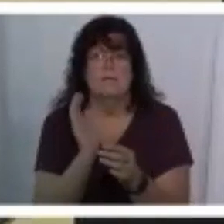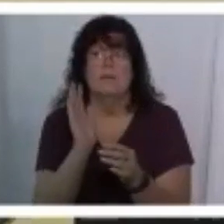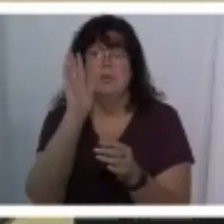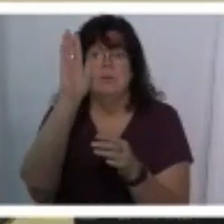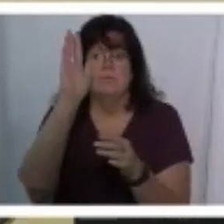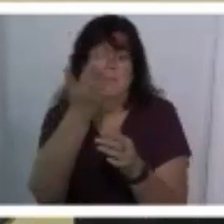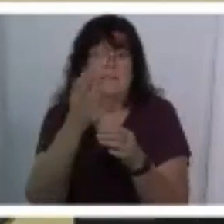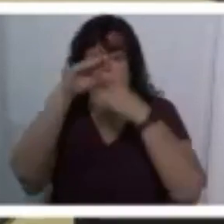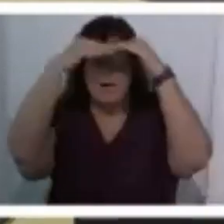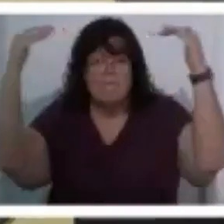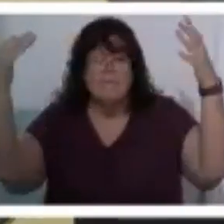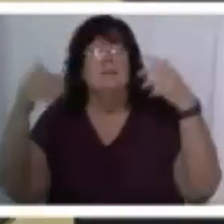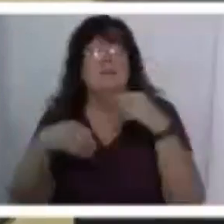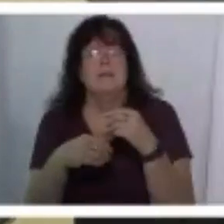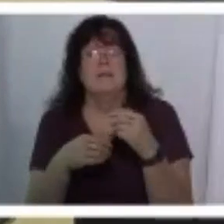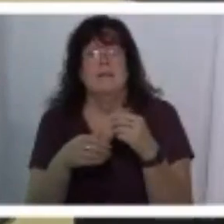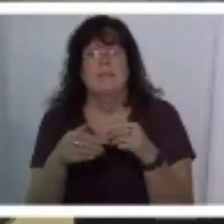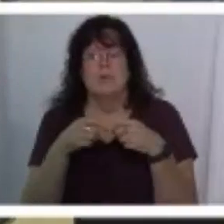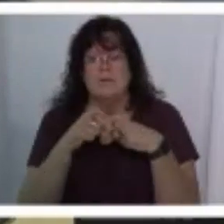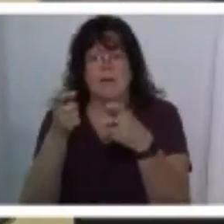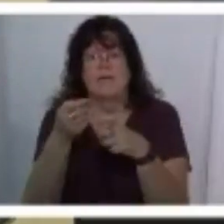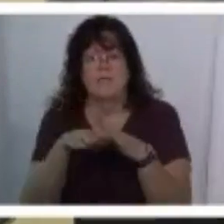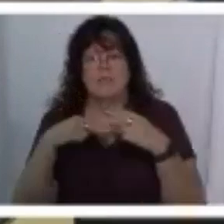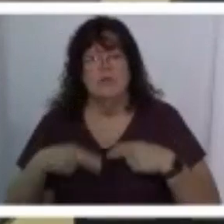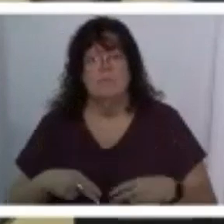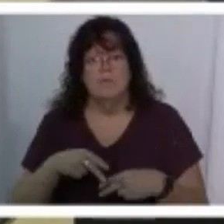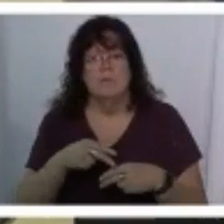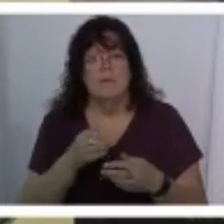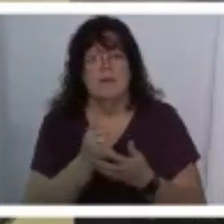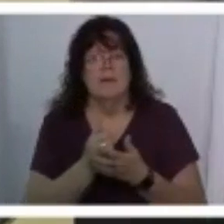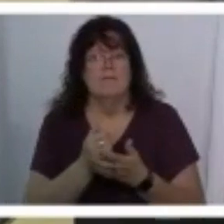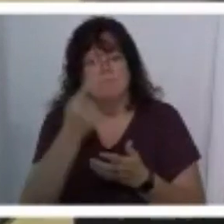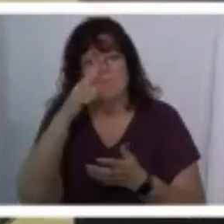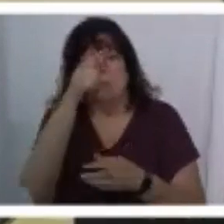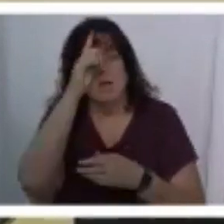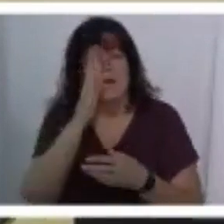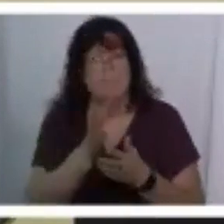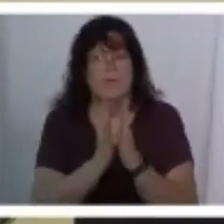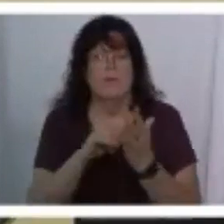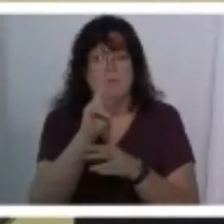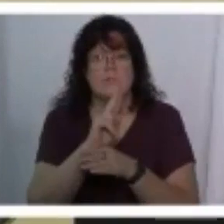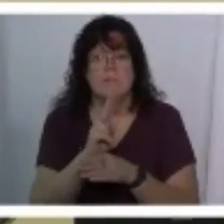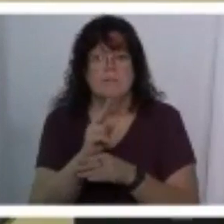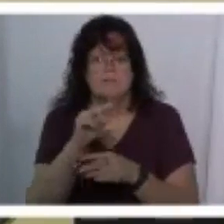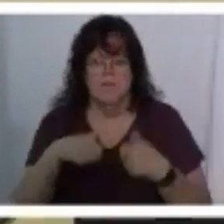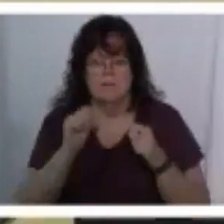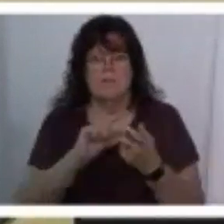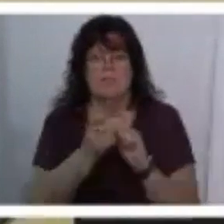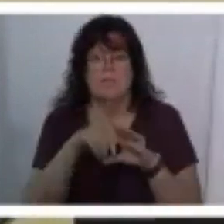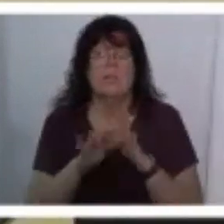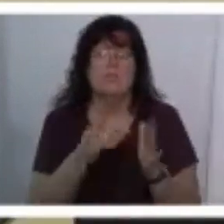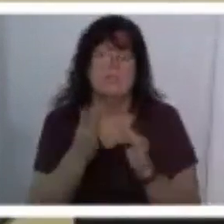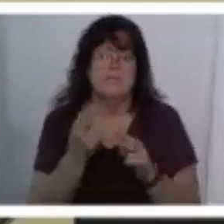and uh sharing wealth back into the kingdom of god we pray that you would use this so that lives can be changed in jesus name amen